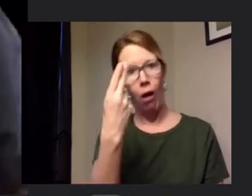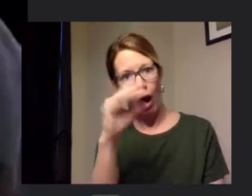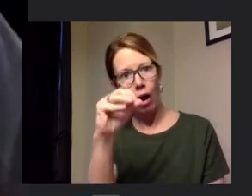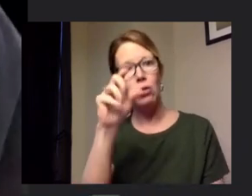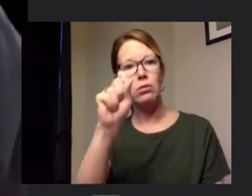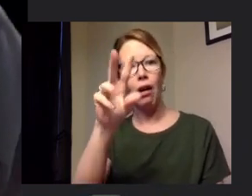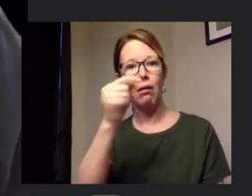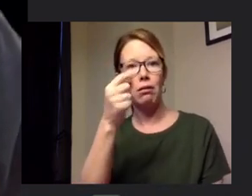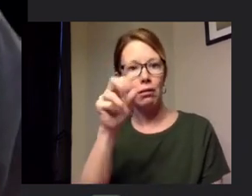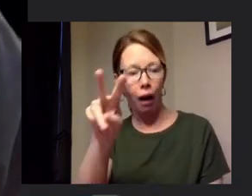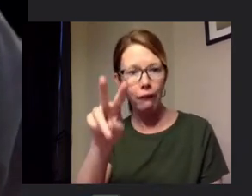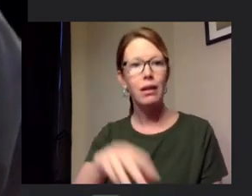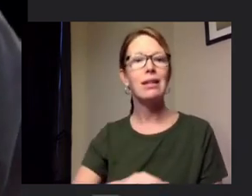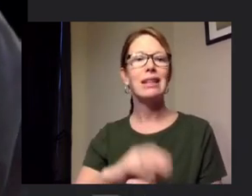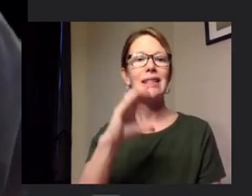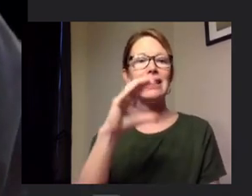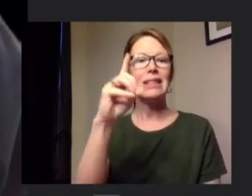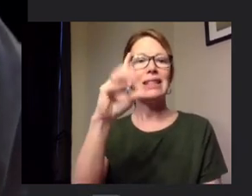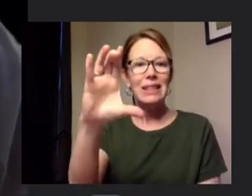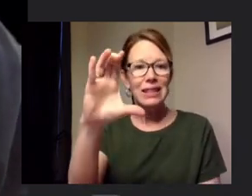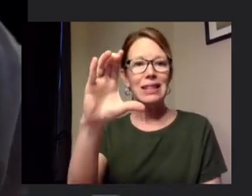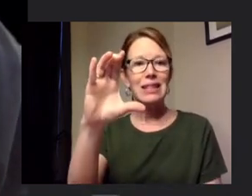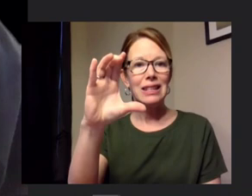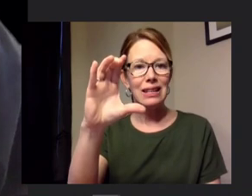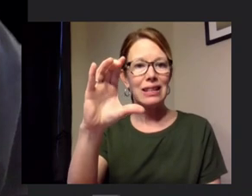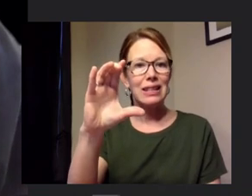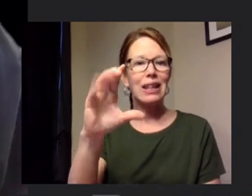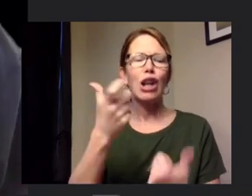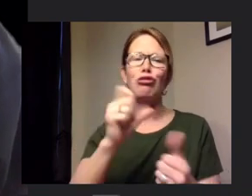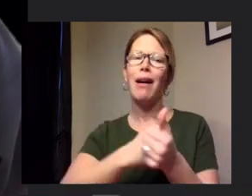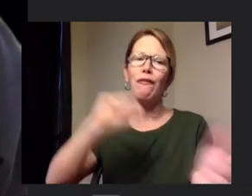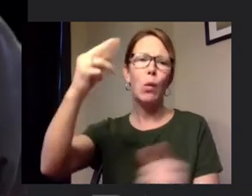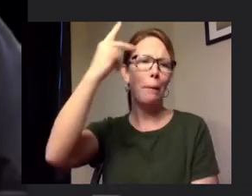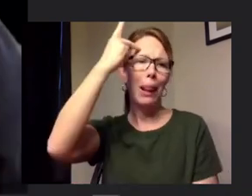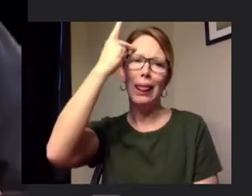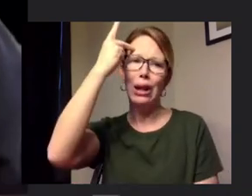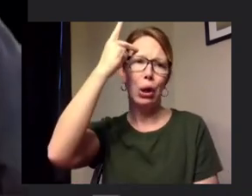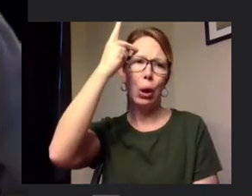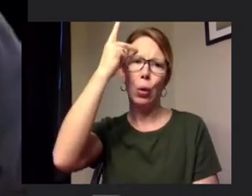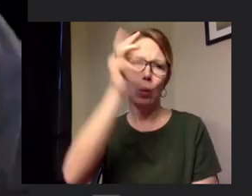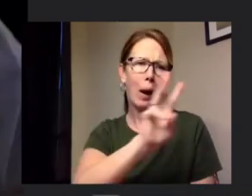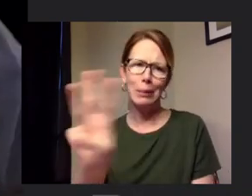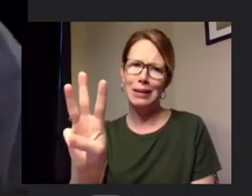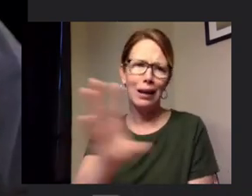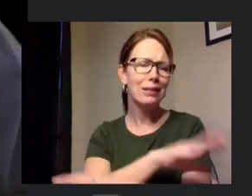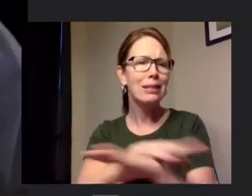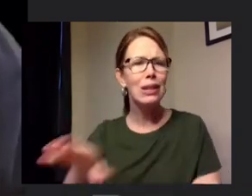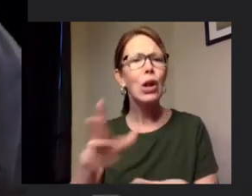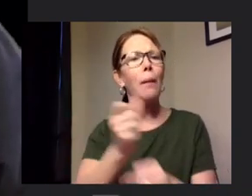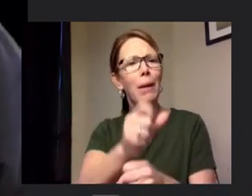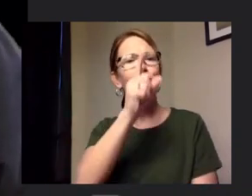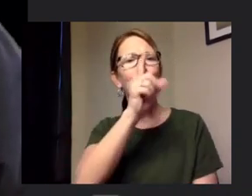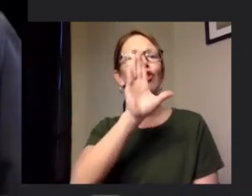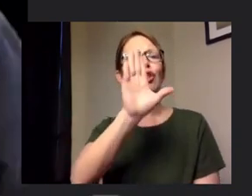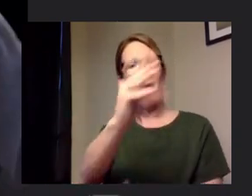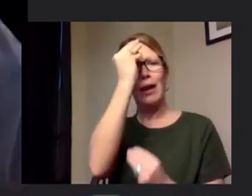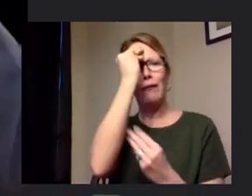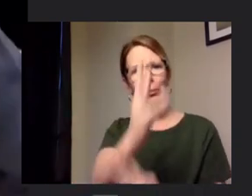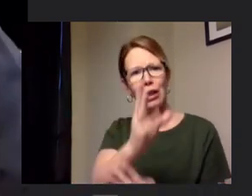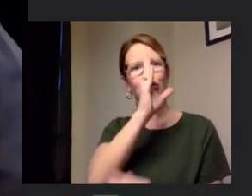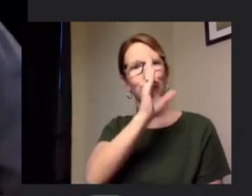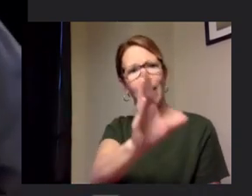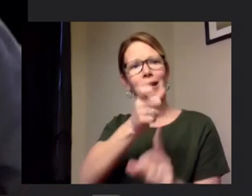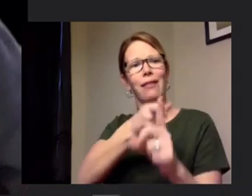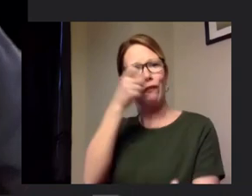clear of um political sites and that kind of thing so you want yourself your information from science uh